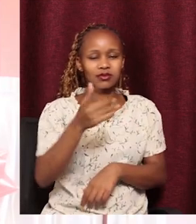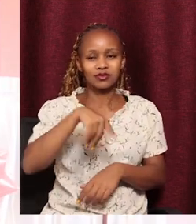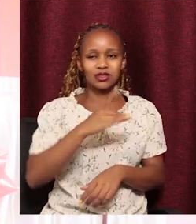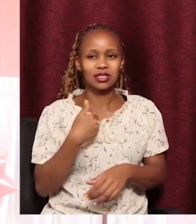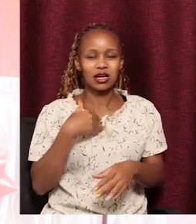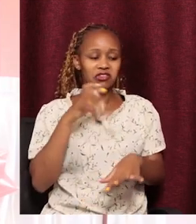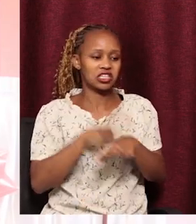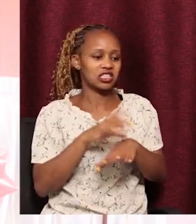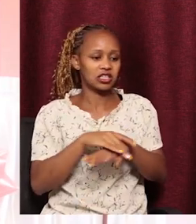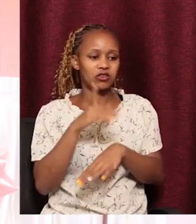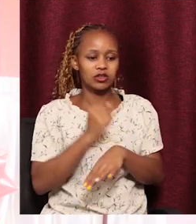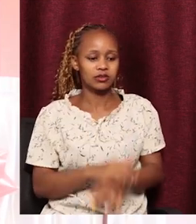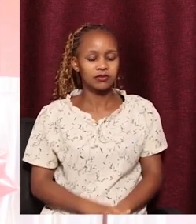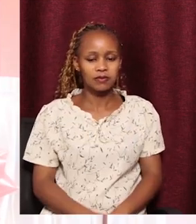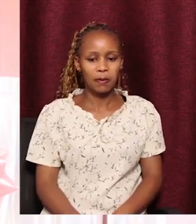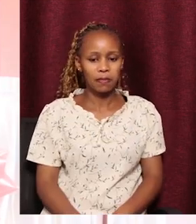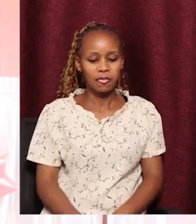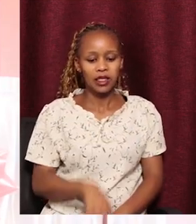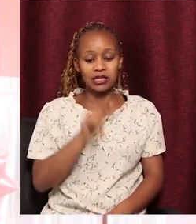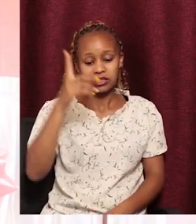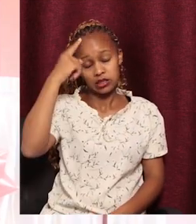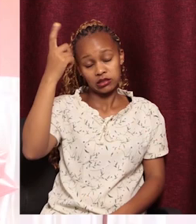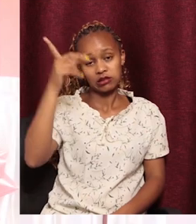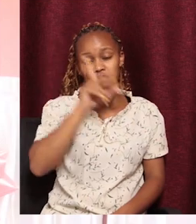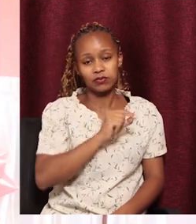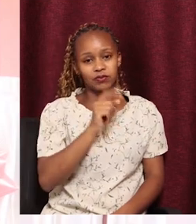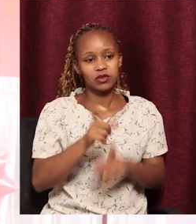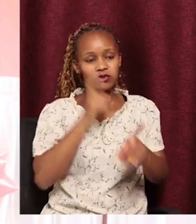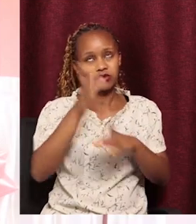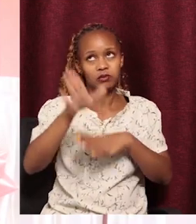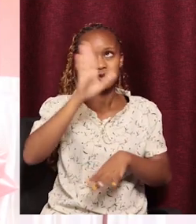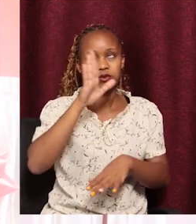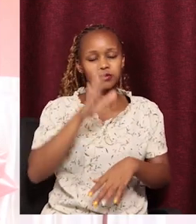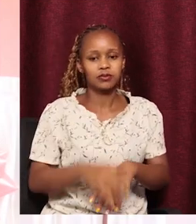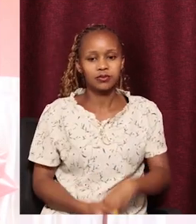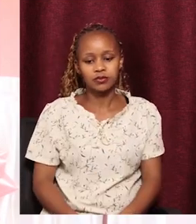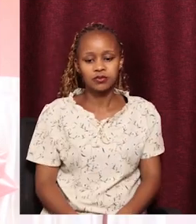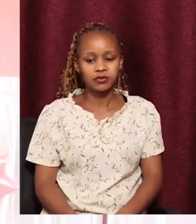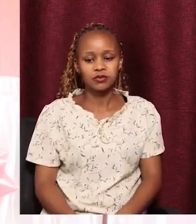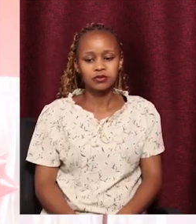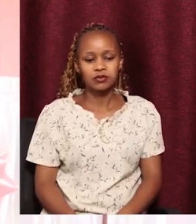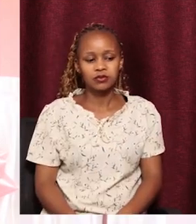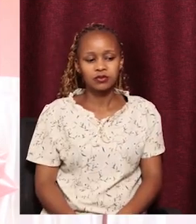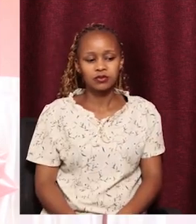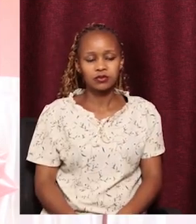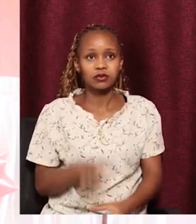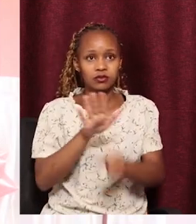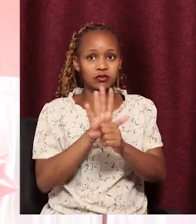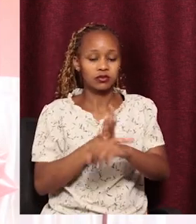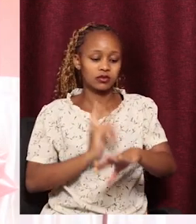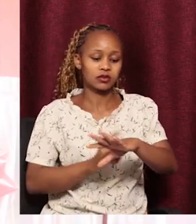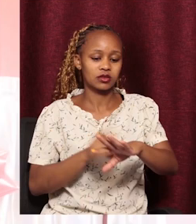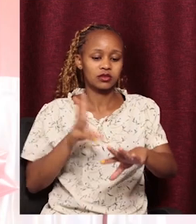have received this dream from God. Many a